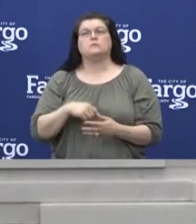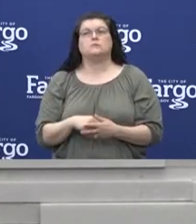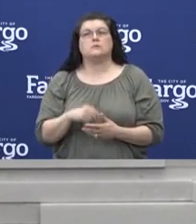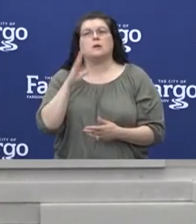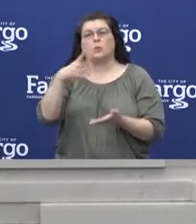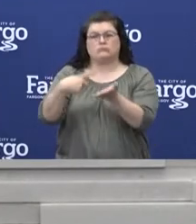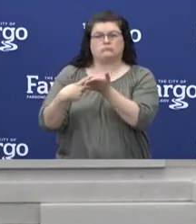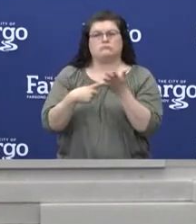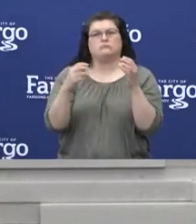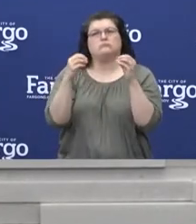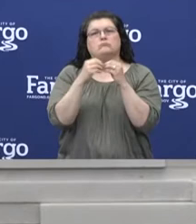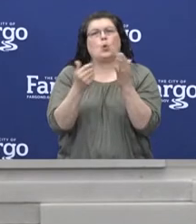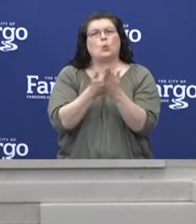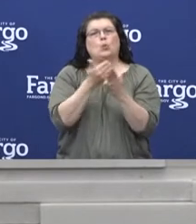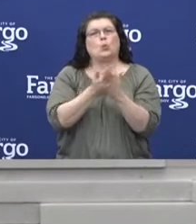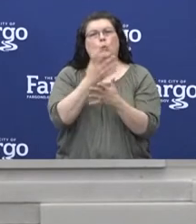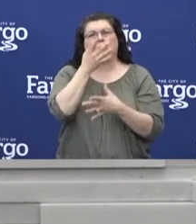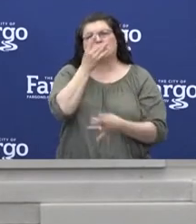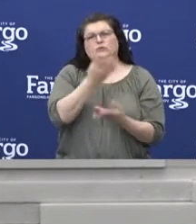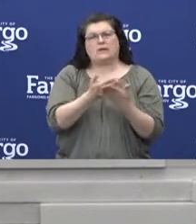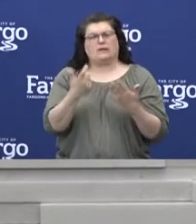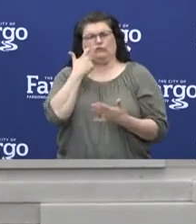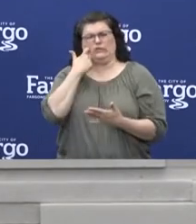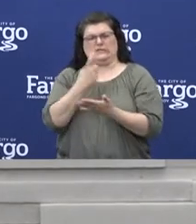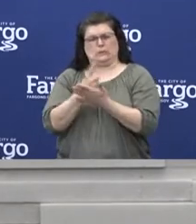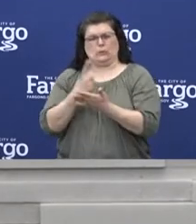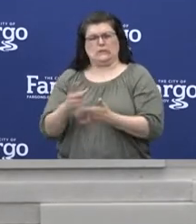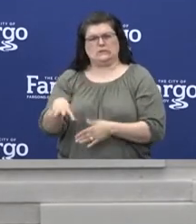interesting things that we've discovered over the last several weeks.